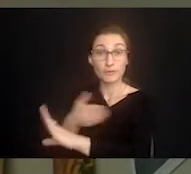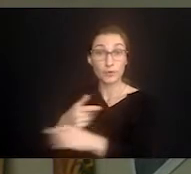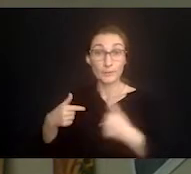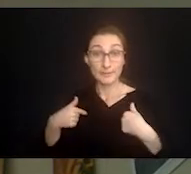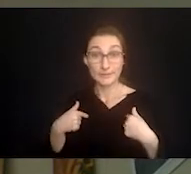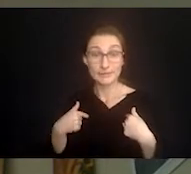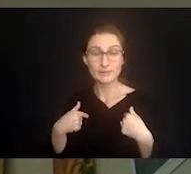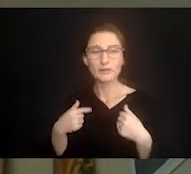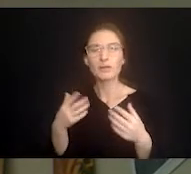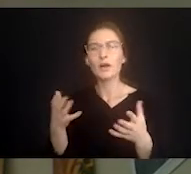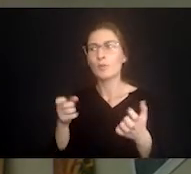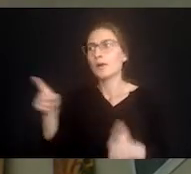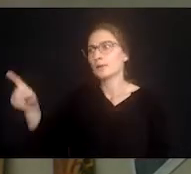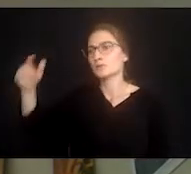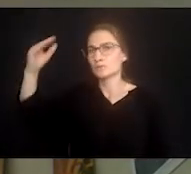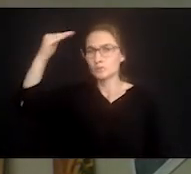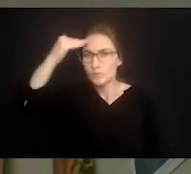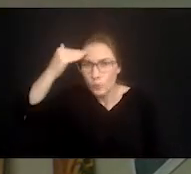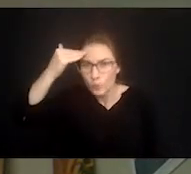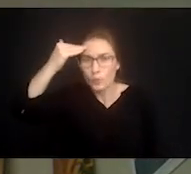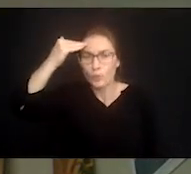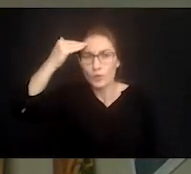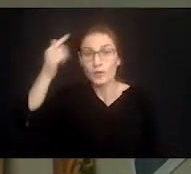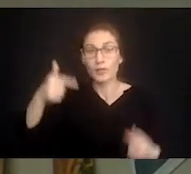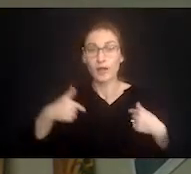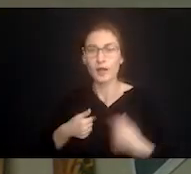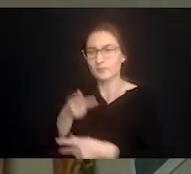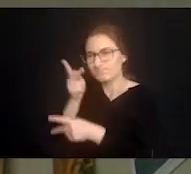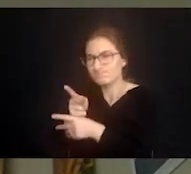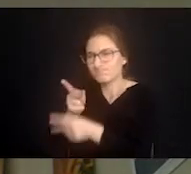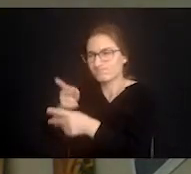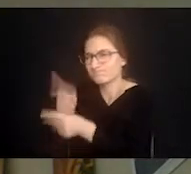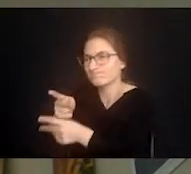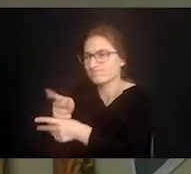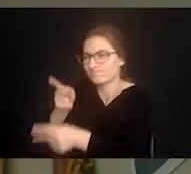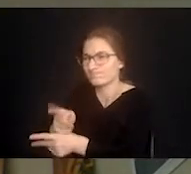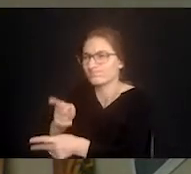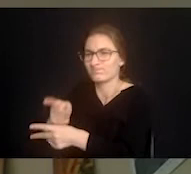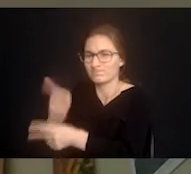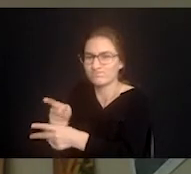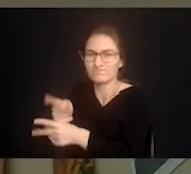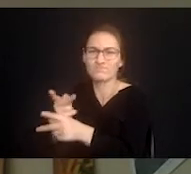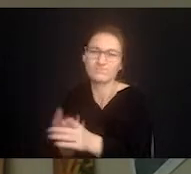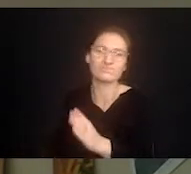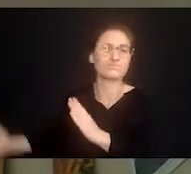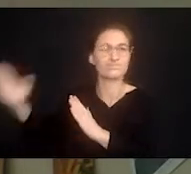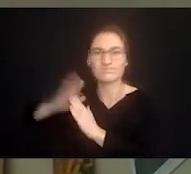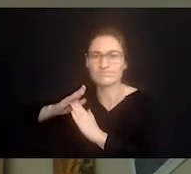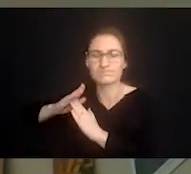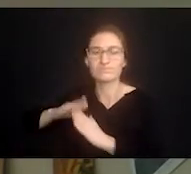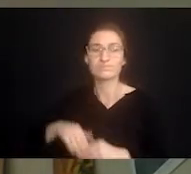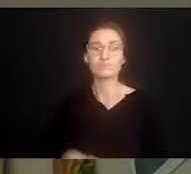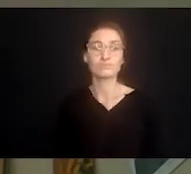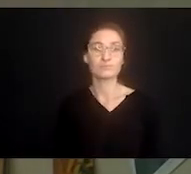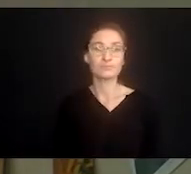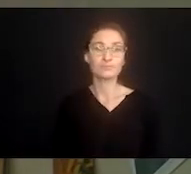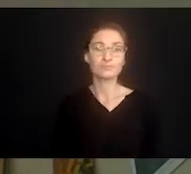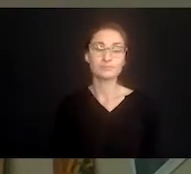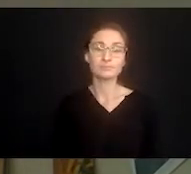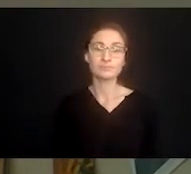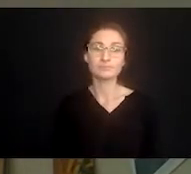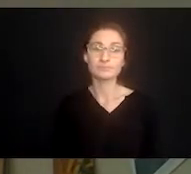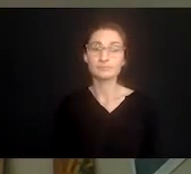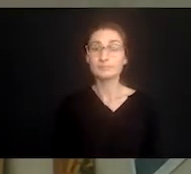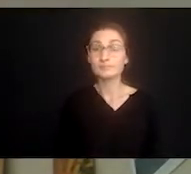know that I gave him my all. I am certain that while I may experience more freedom and flexibility in my